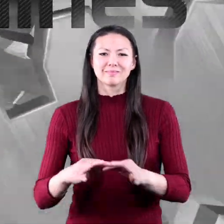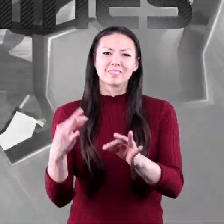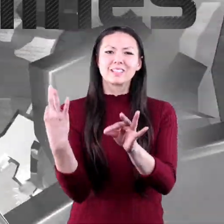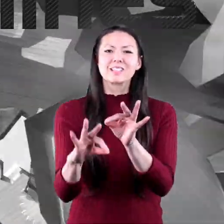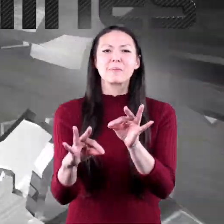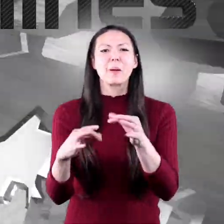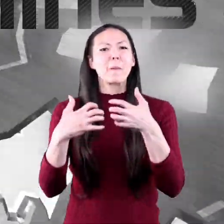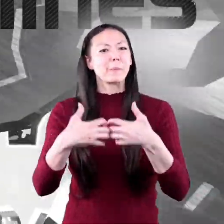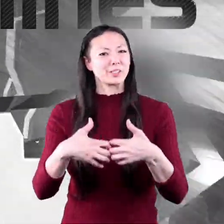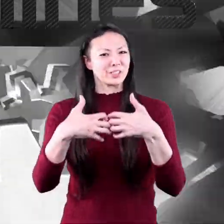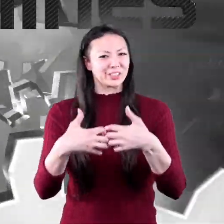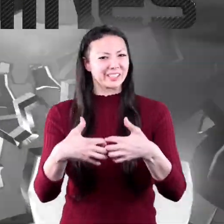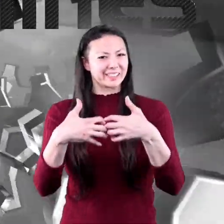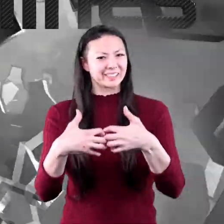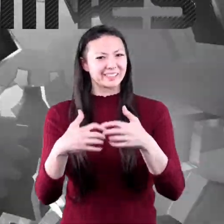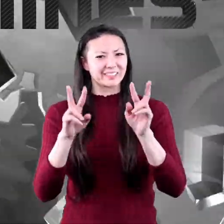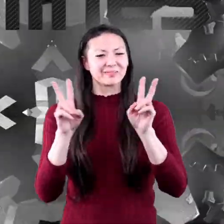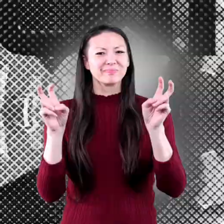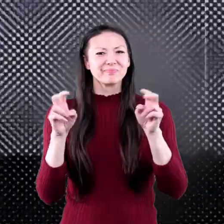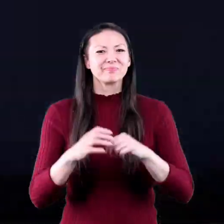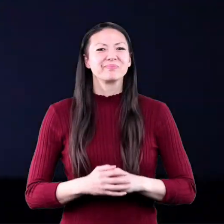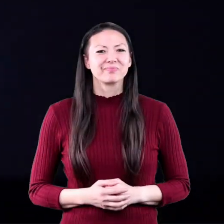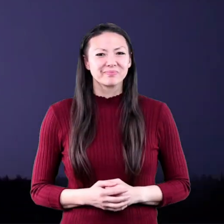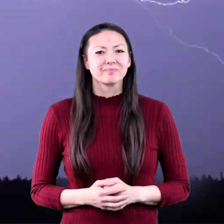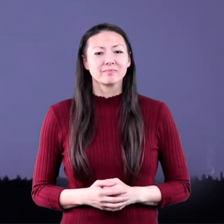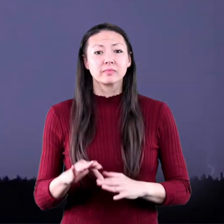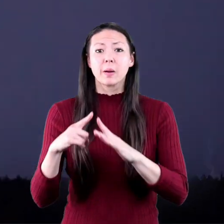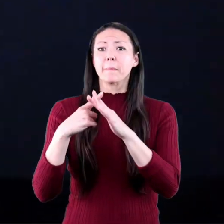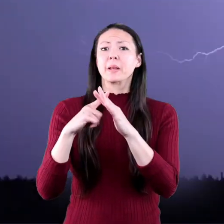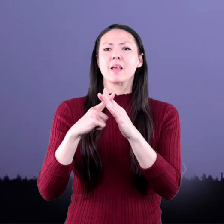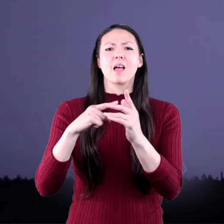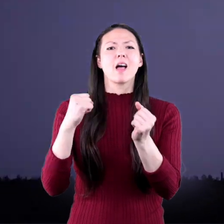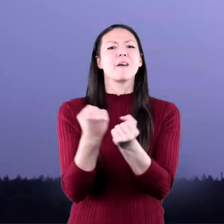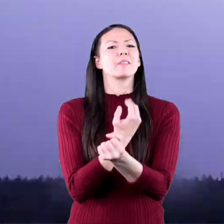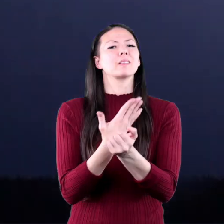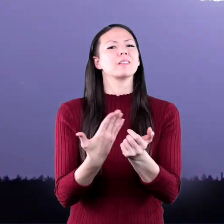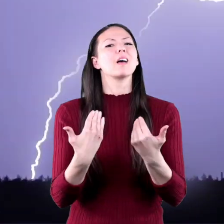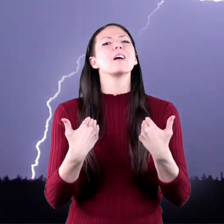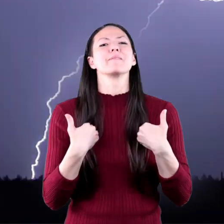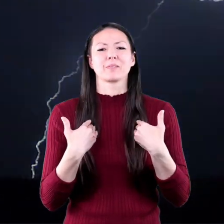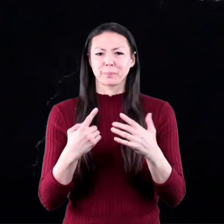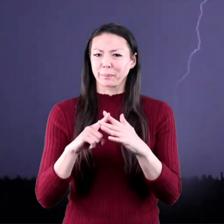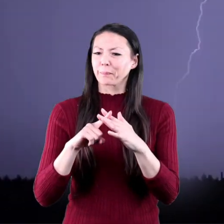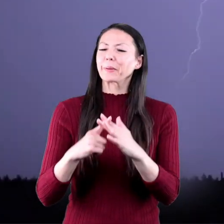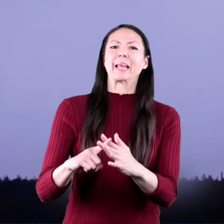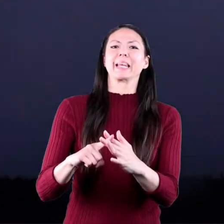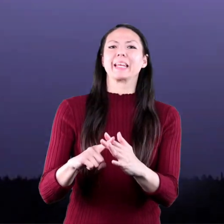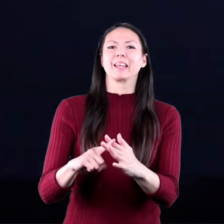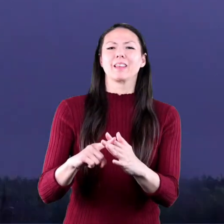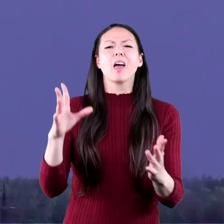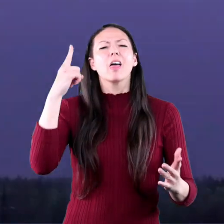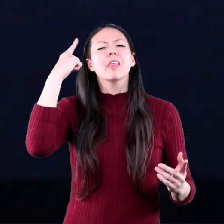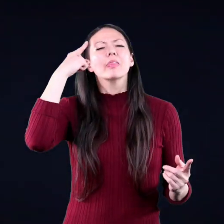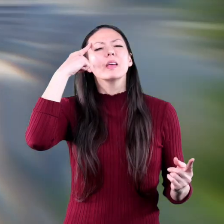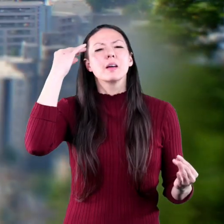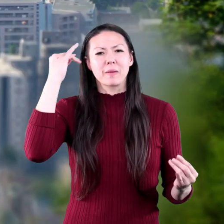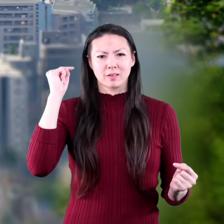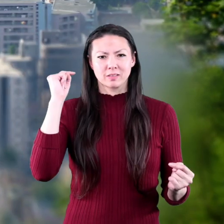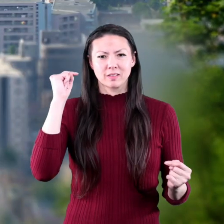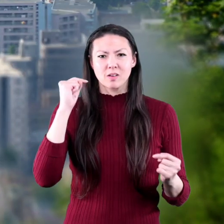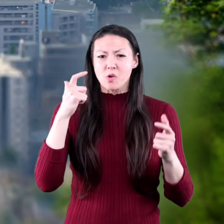Simple Machines for Kids In the beginning, everything had a beginning. Think about it.